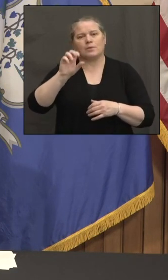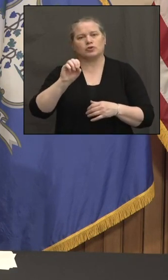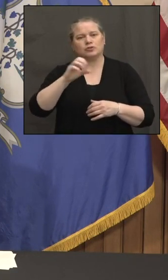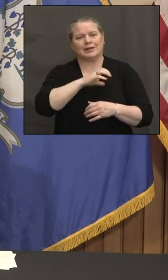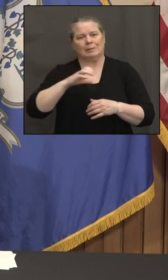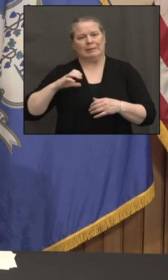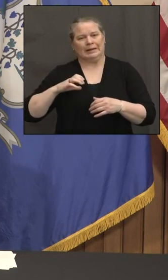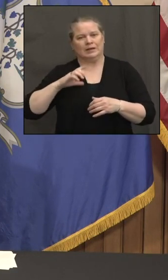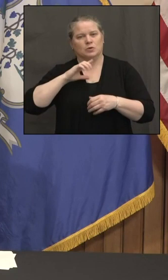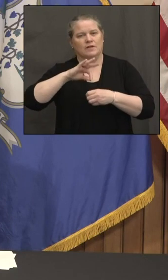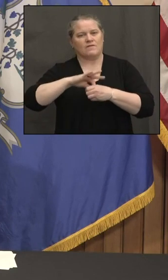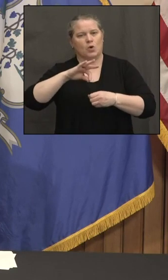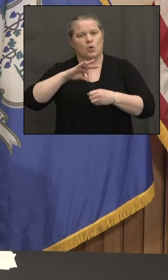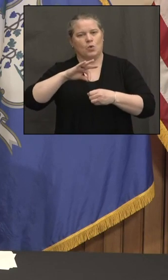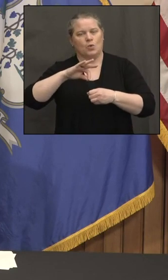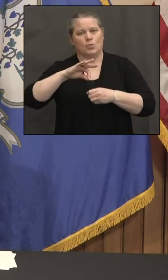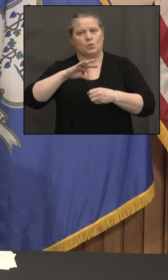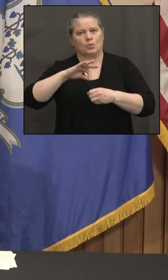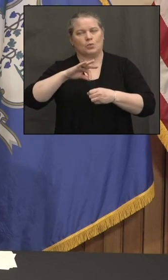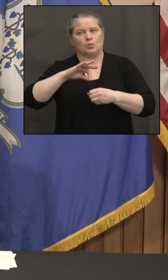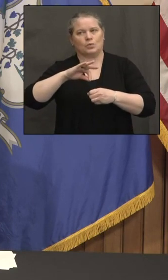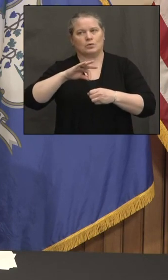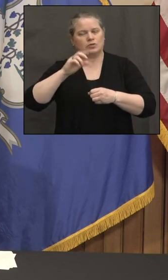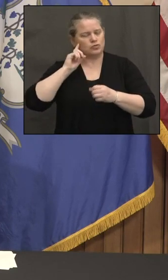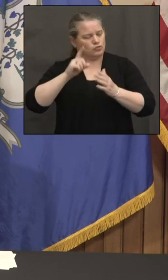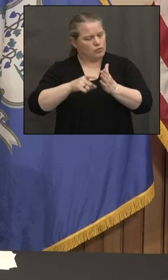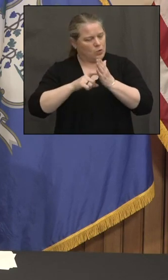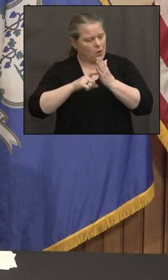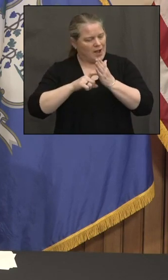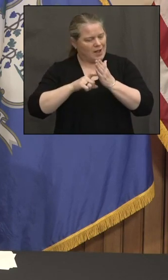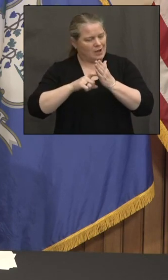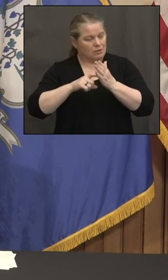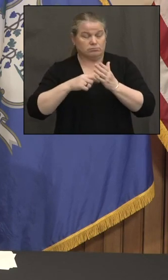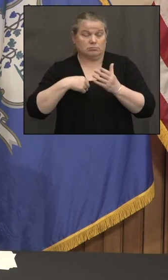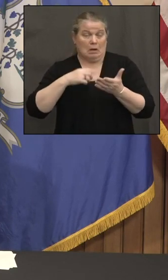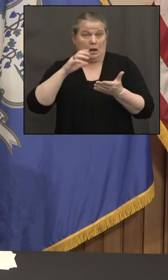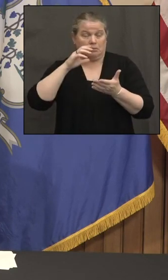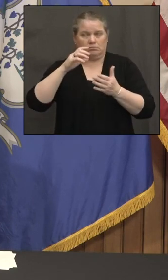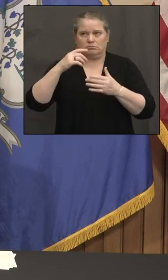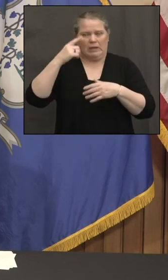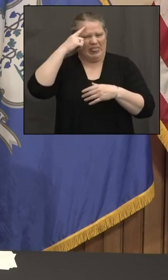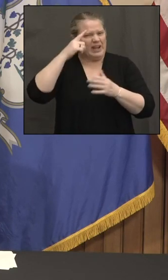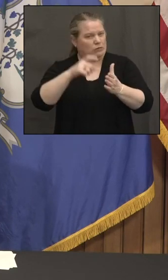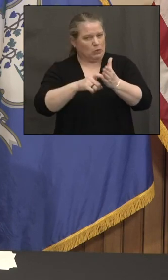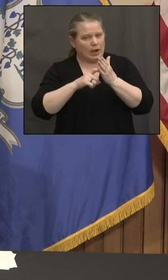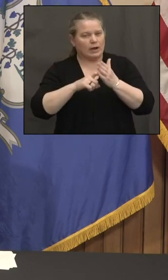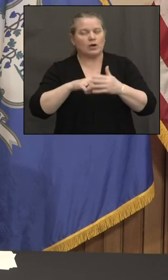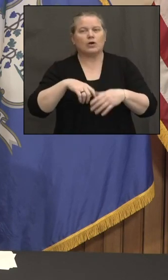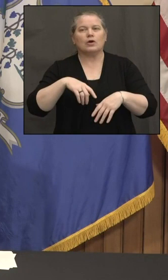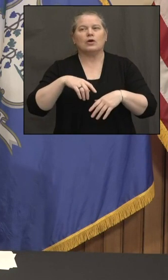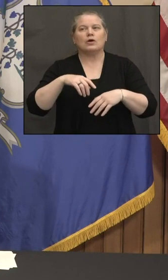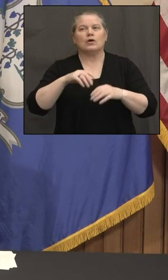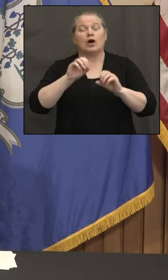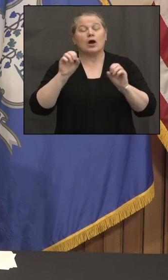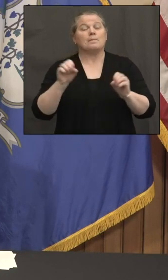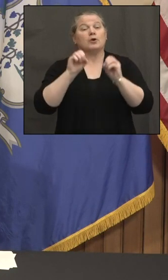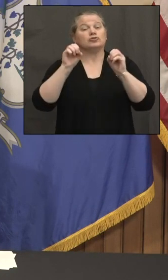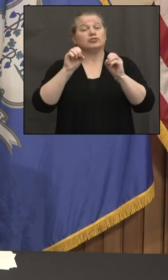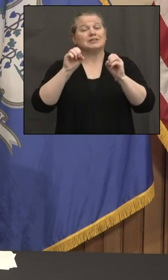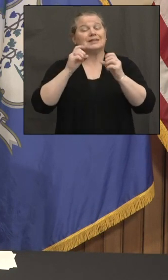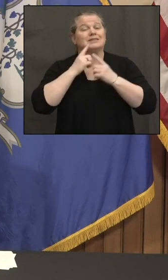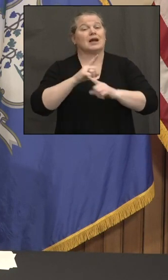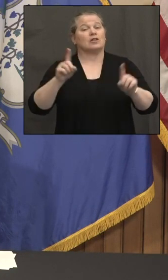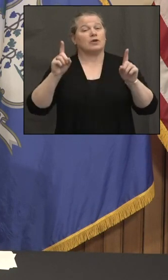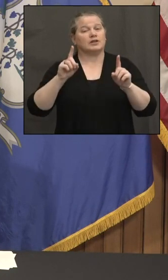it's require, when possible, uh, five days notice of any emergency declarations or,